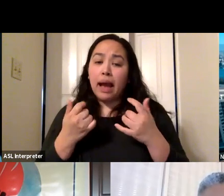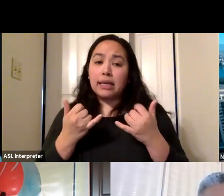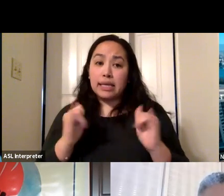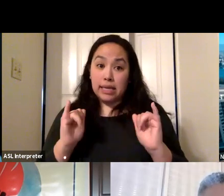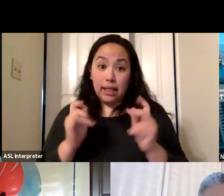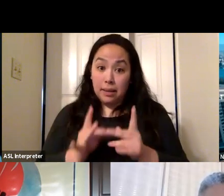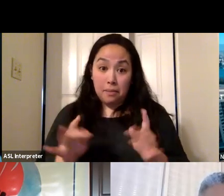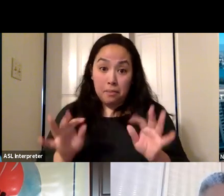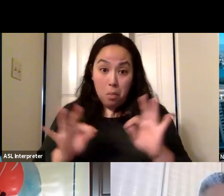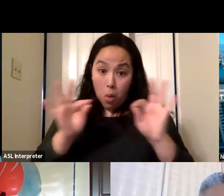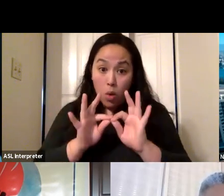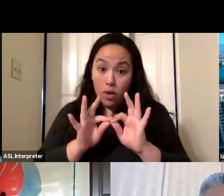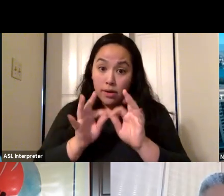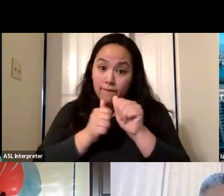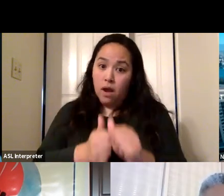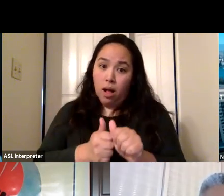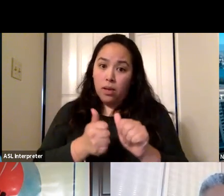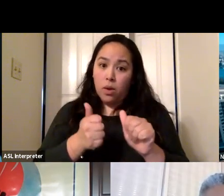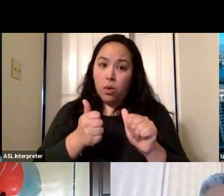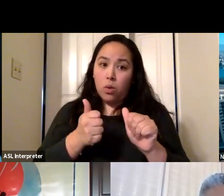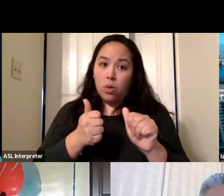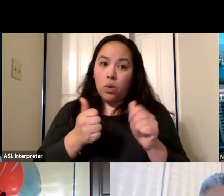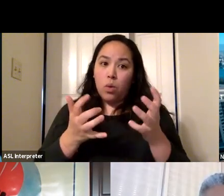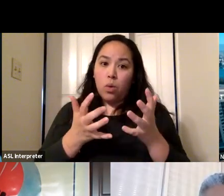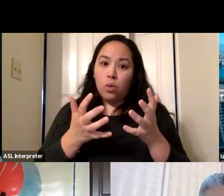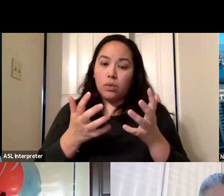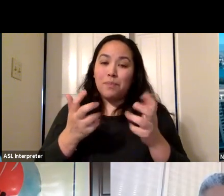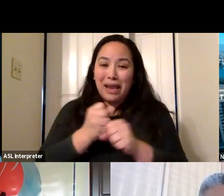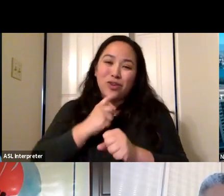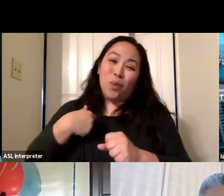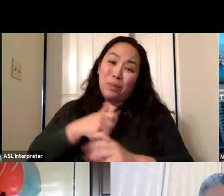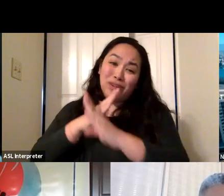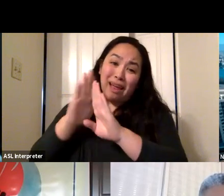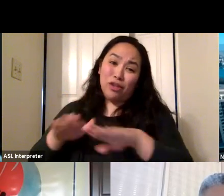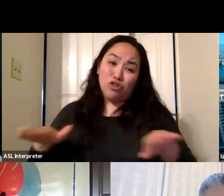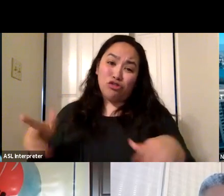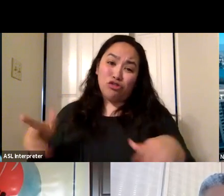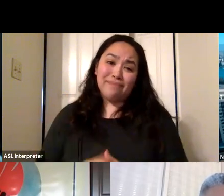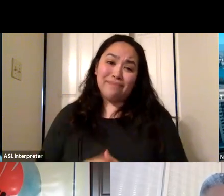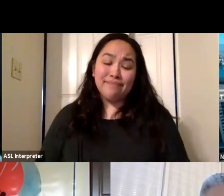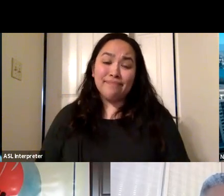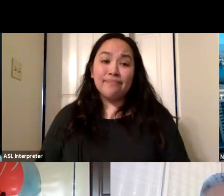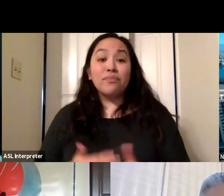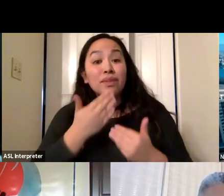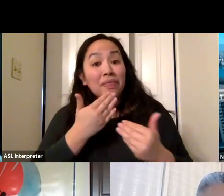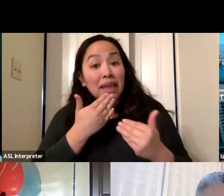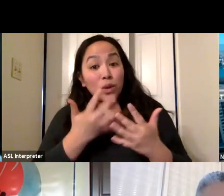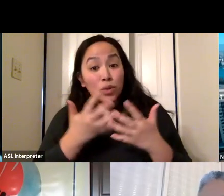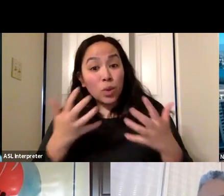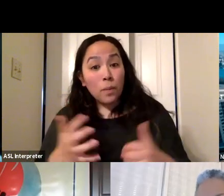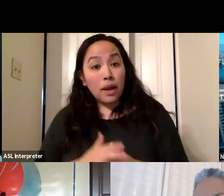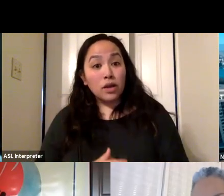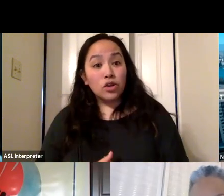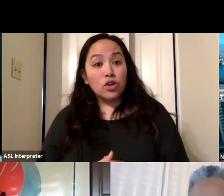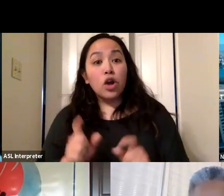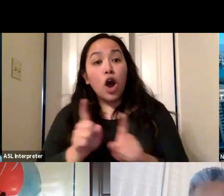in place, it's real important to stick to that so we can protect our children. Yes, thank you so much. I just want to let our